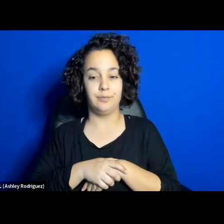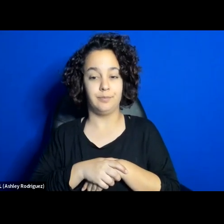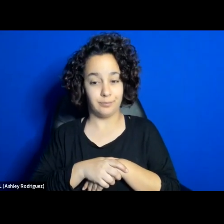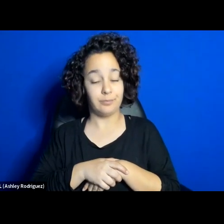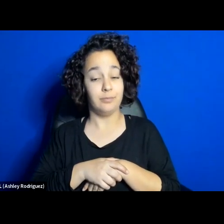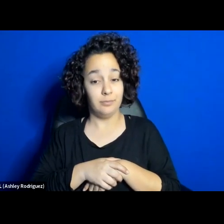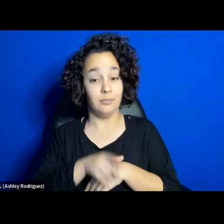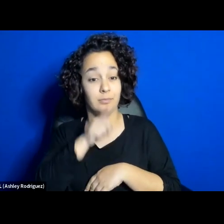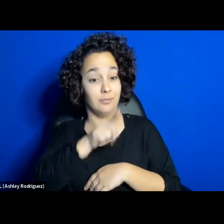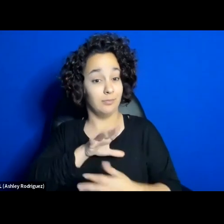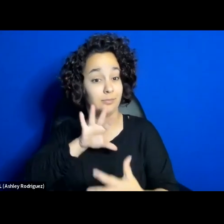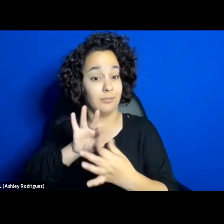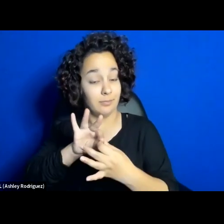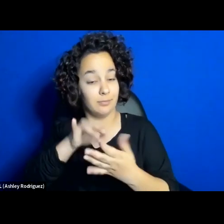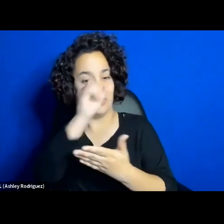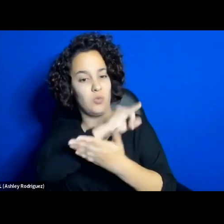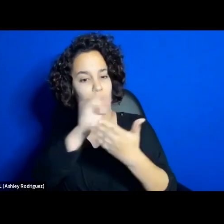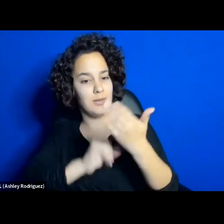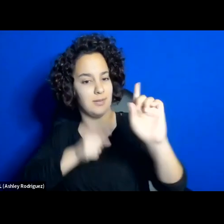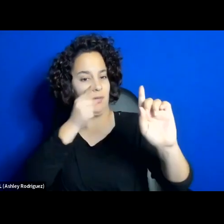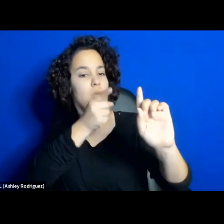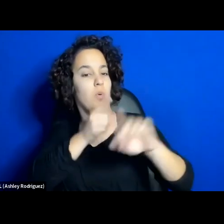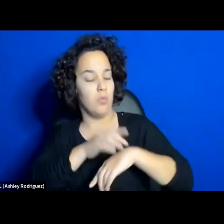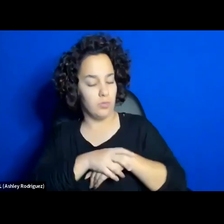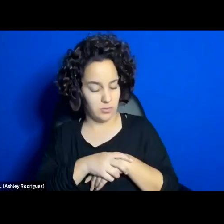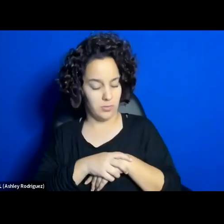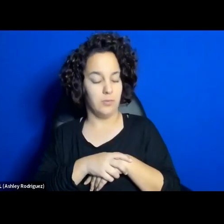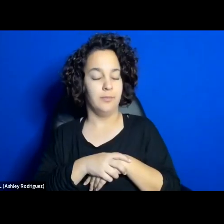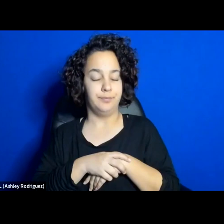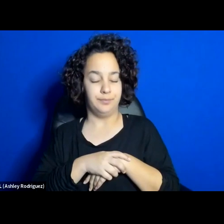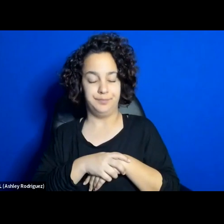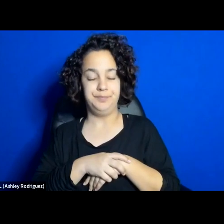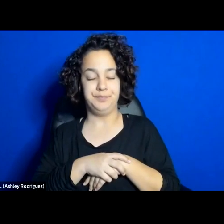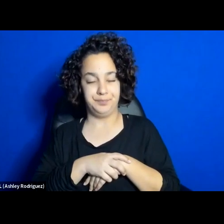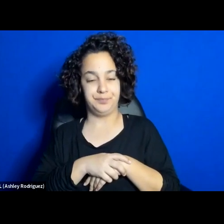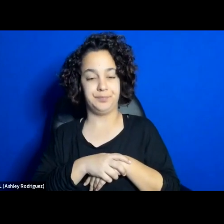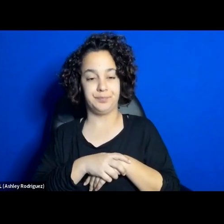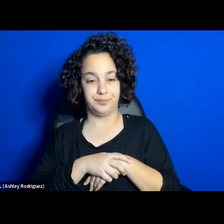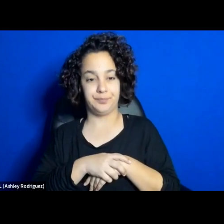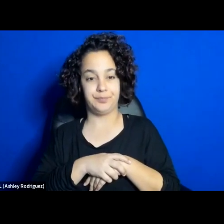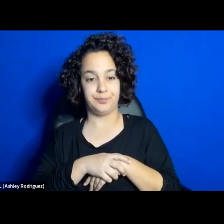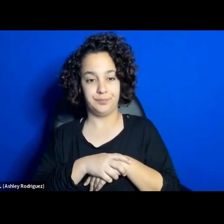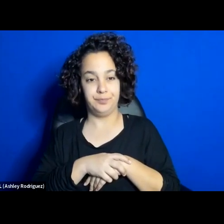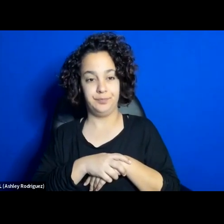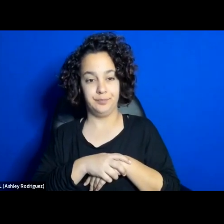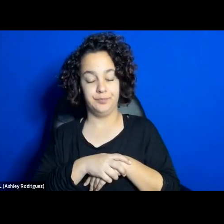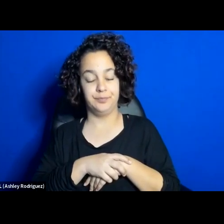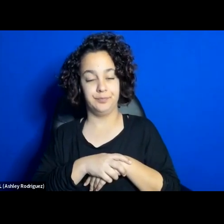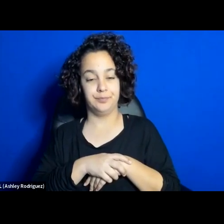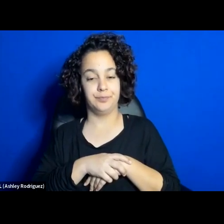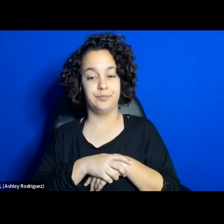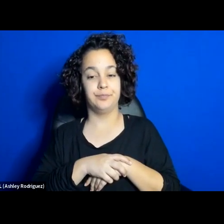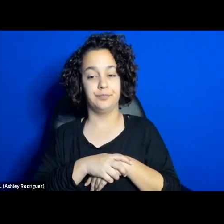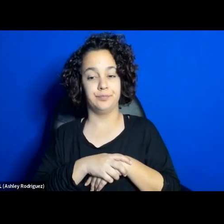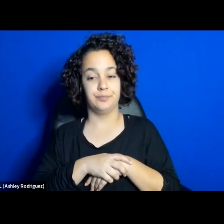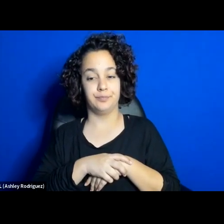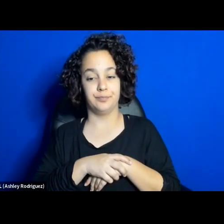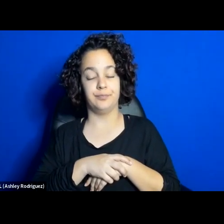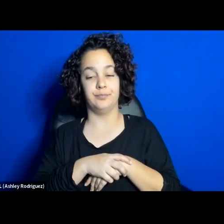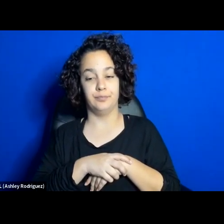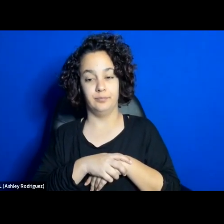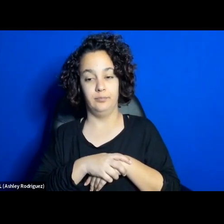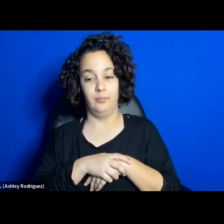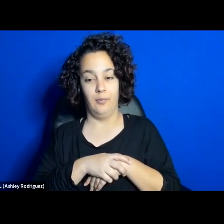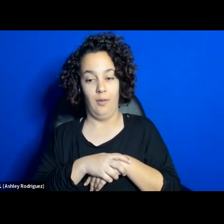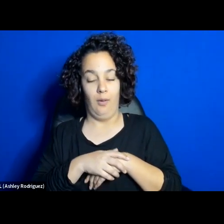always really locked together is something that hopefully will become much